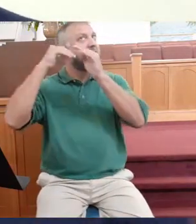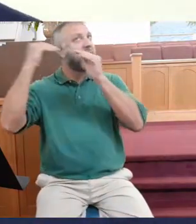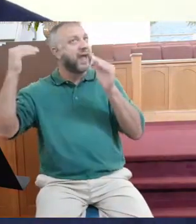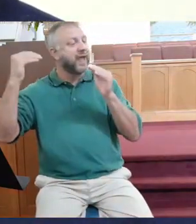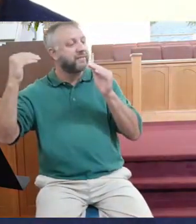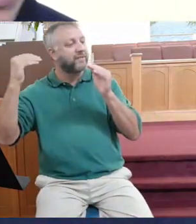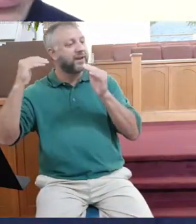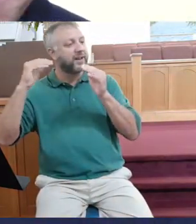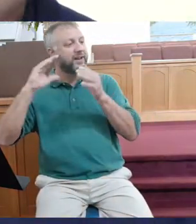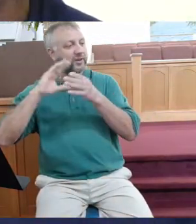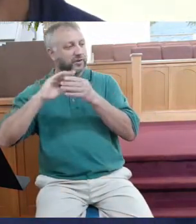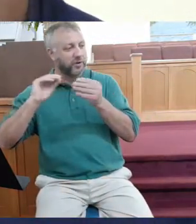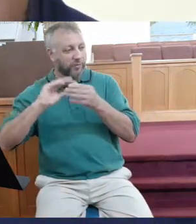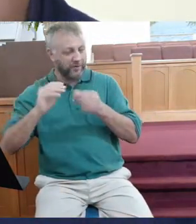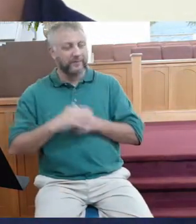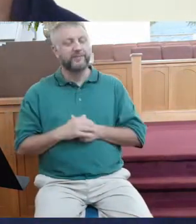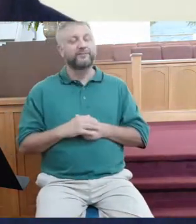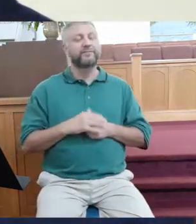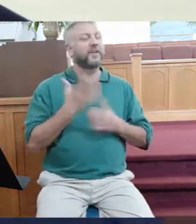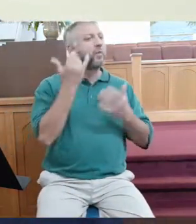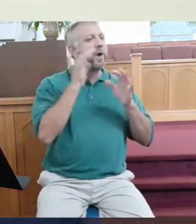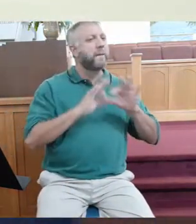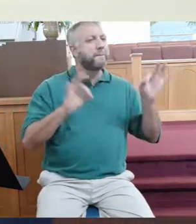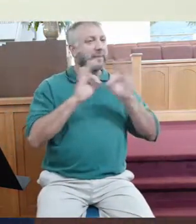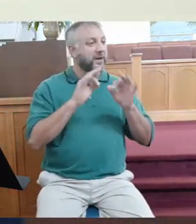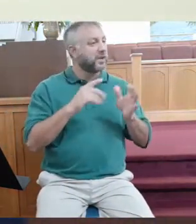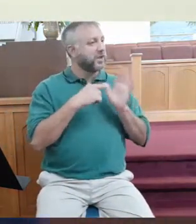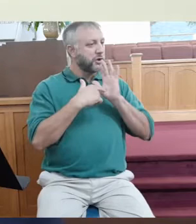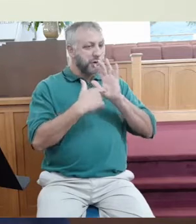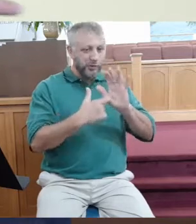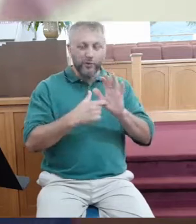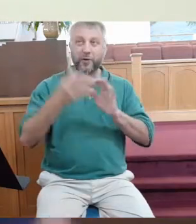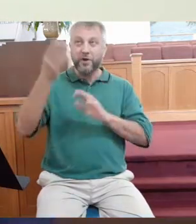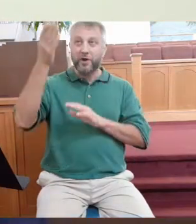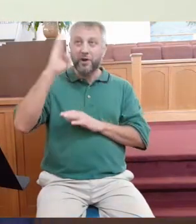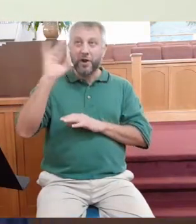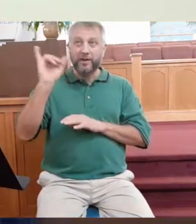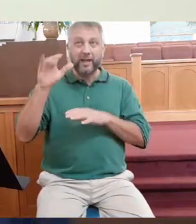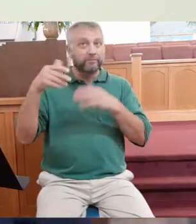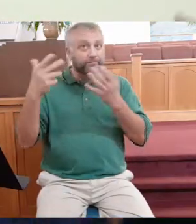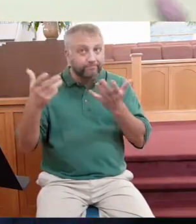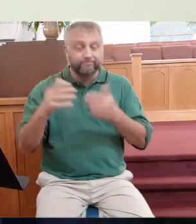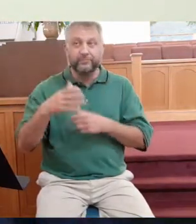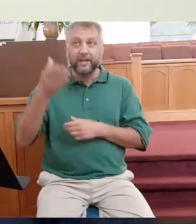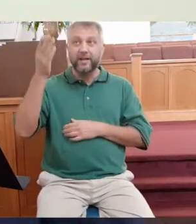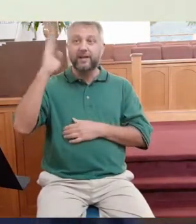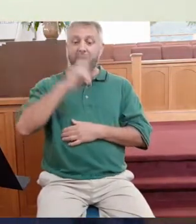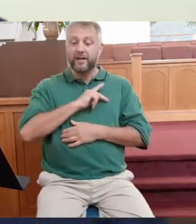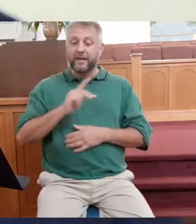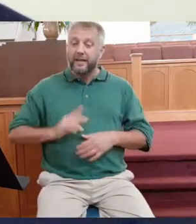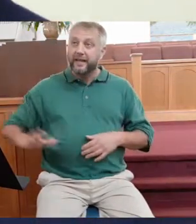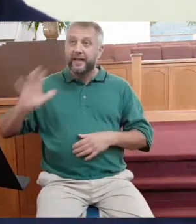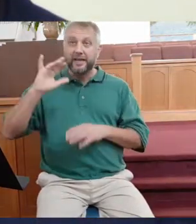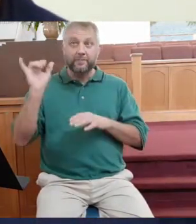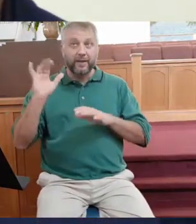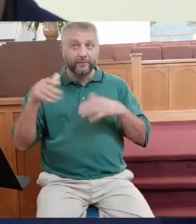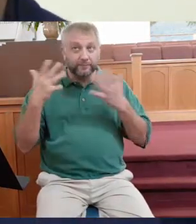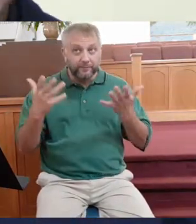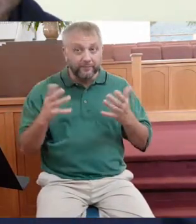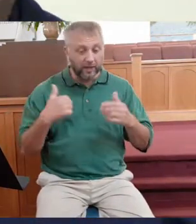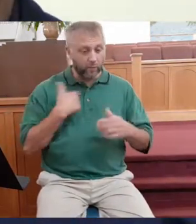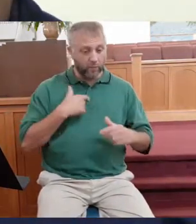nature. Why do they matter? Because they show us what God is like, what his kingdom is like, and how we are supposed to live.